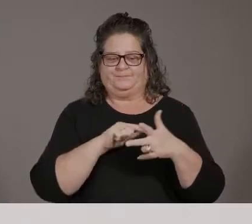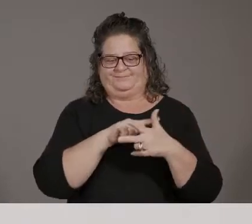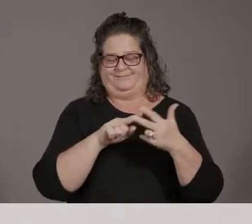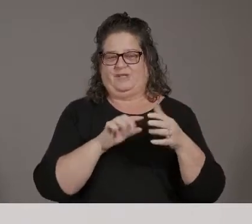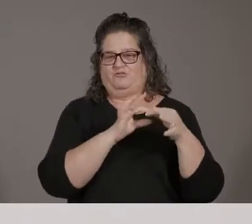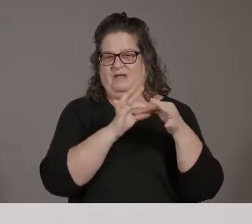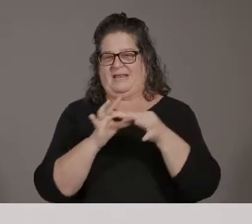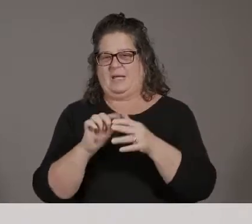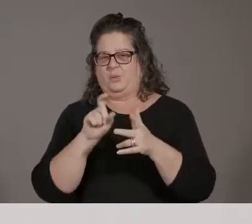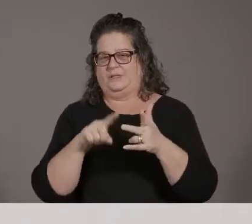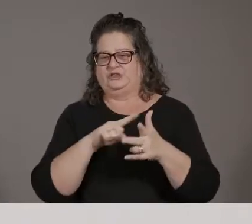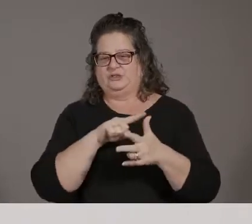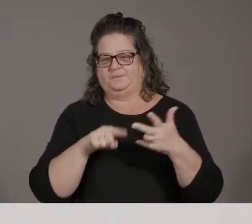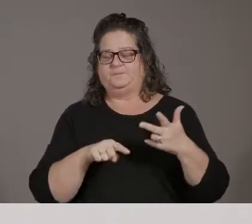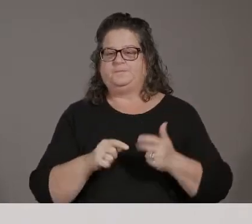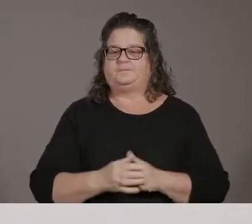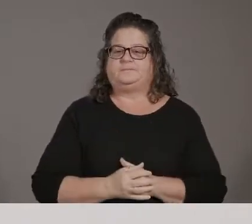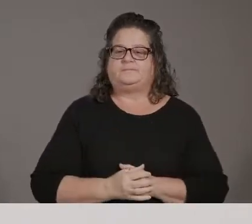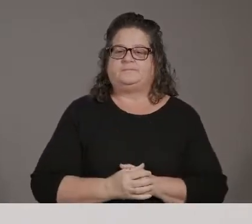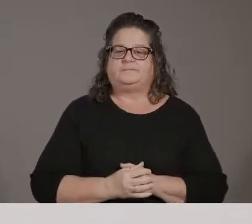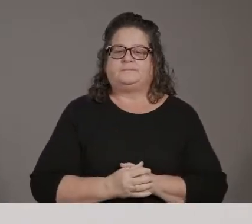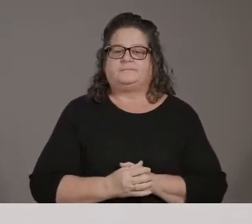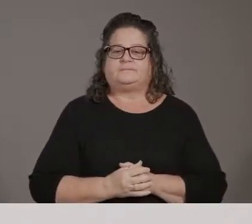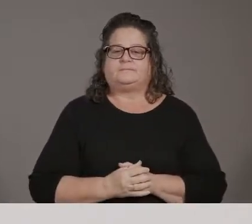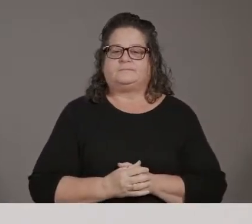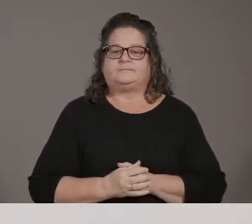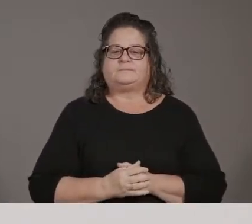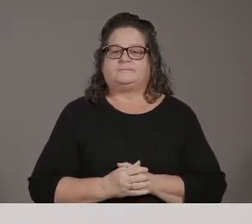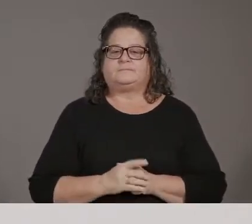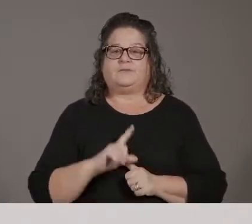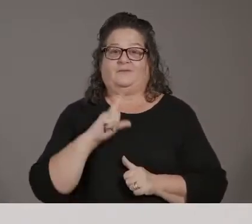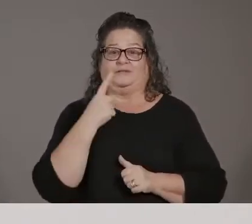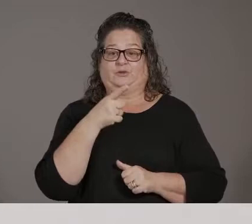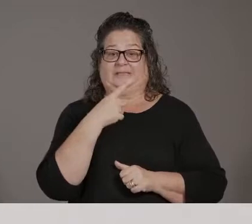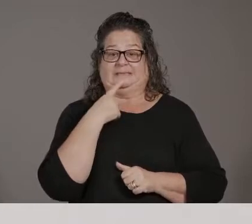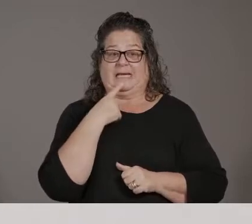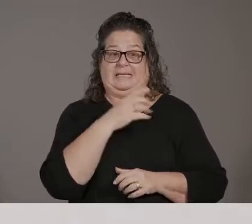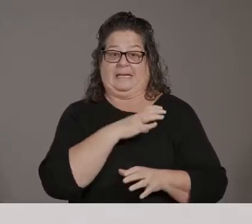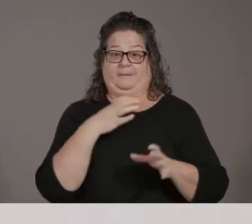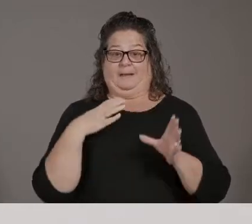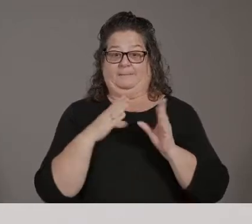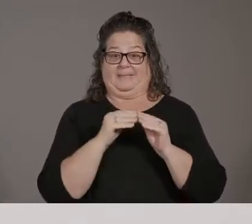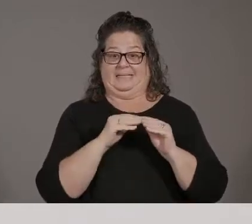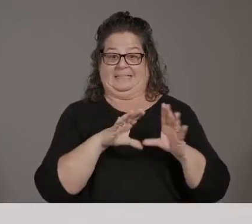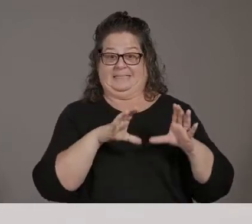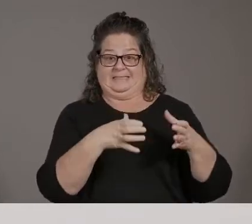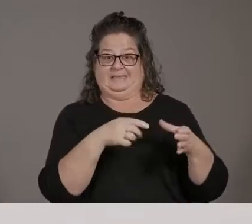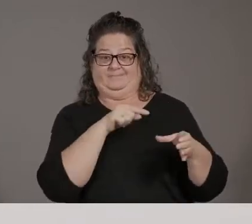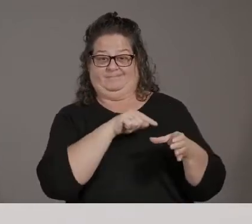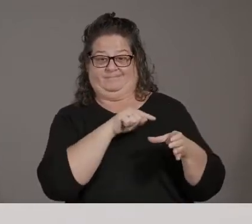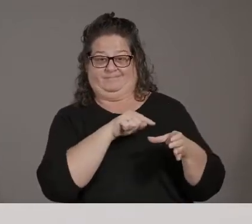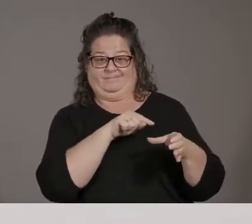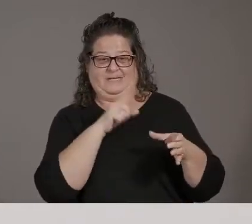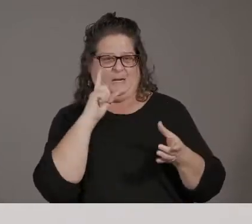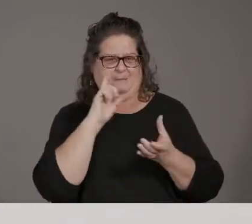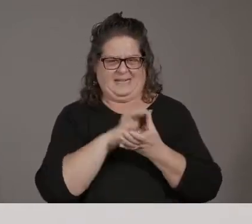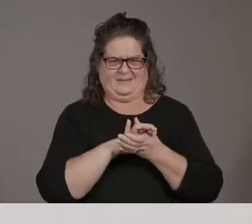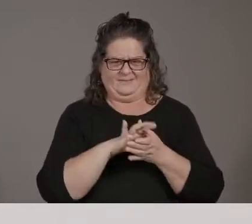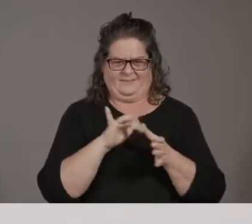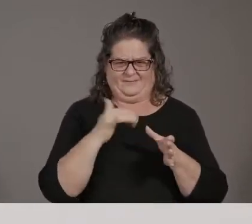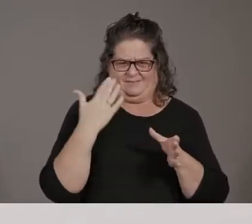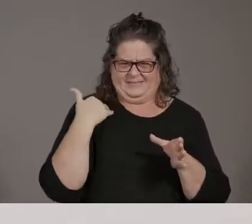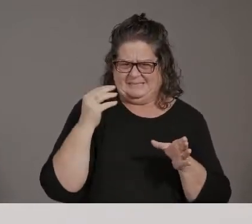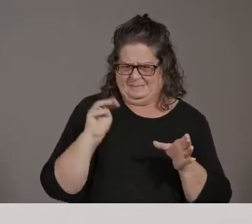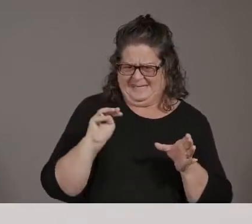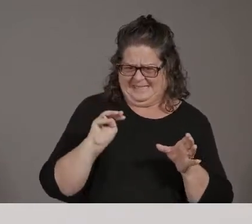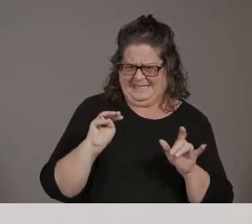Okay. So you said that the committee for the vaccines, I believe you guys said on Monday, you said at this